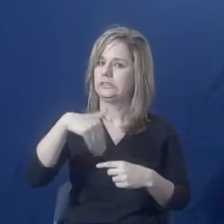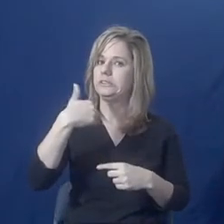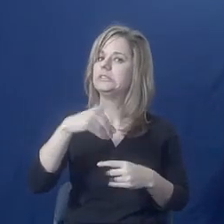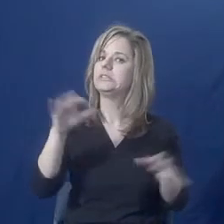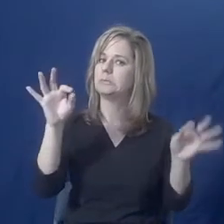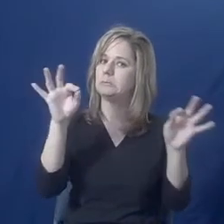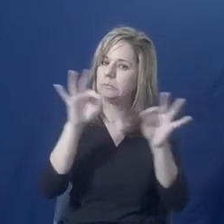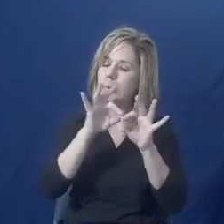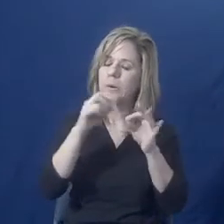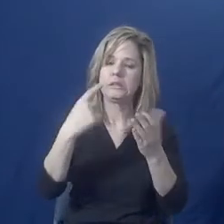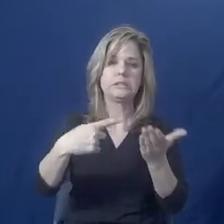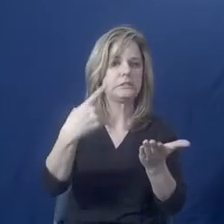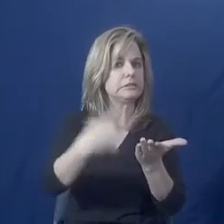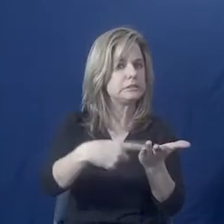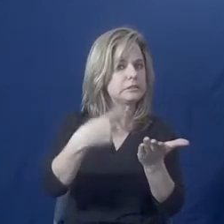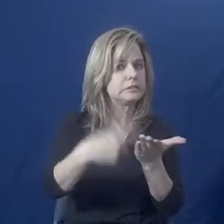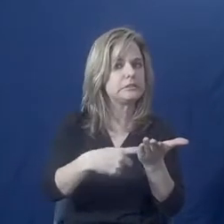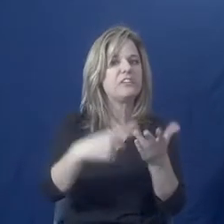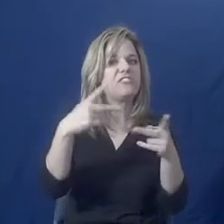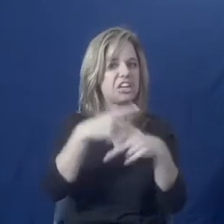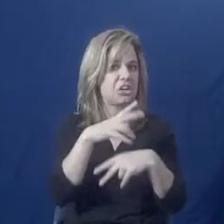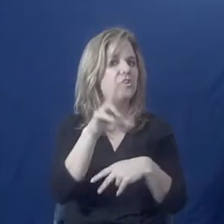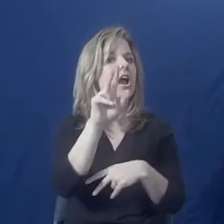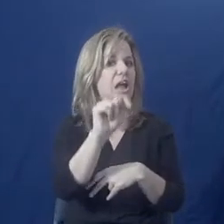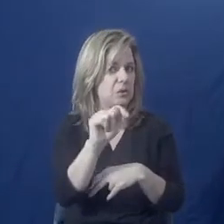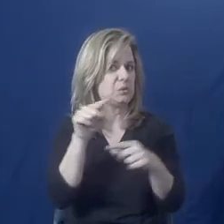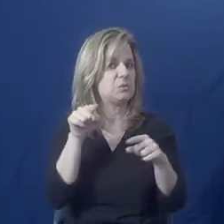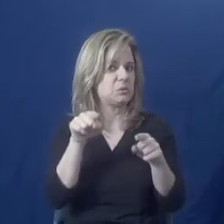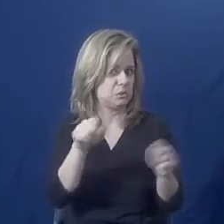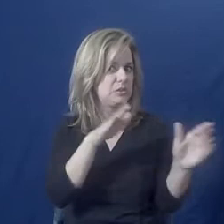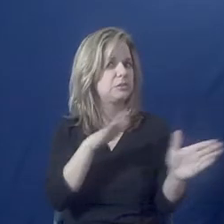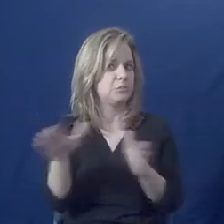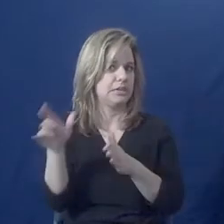talk about with the person when they're doing a safety plan.